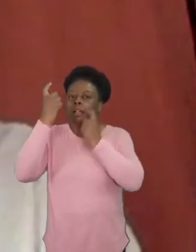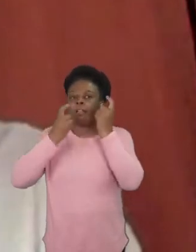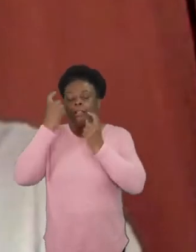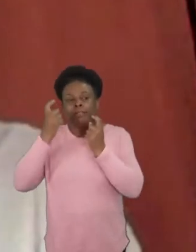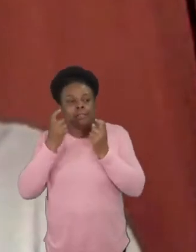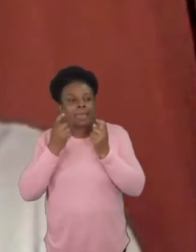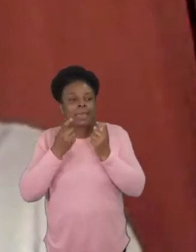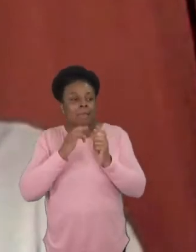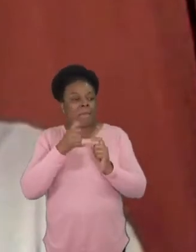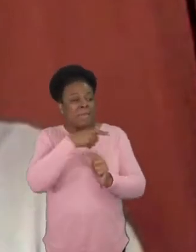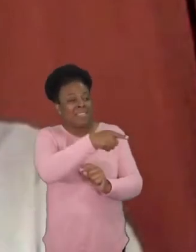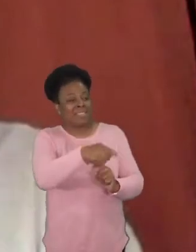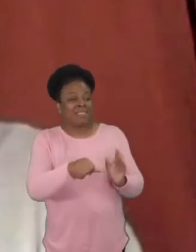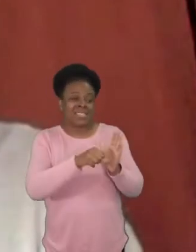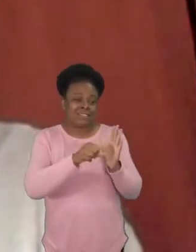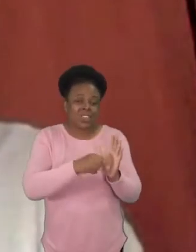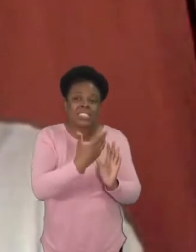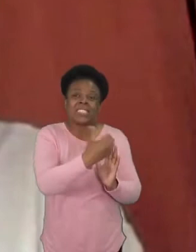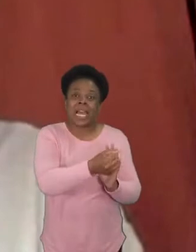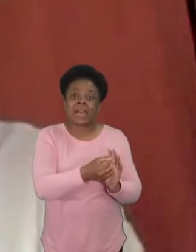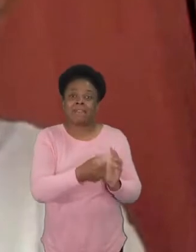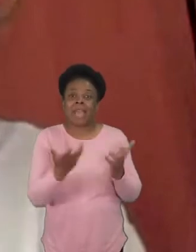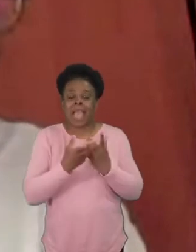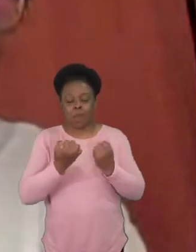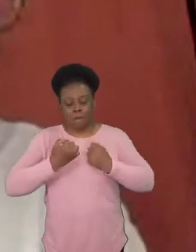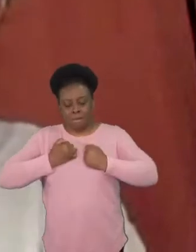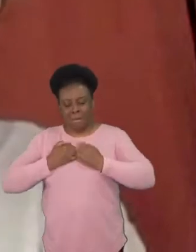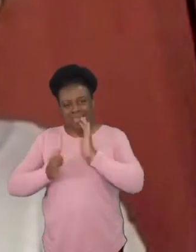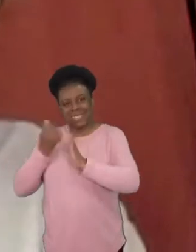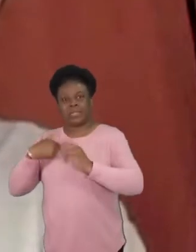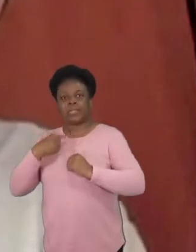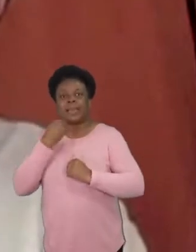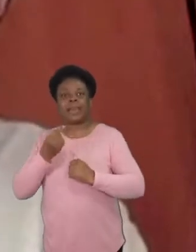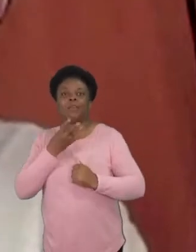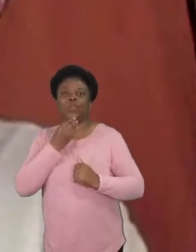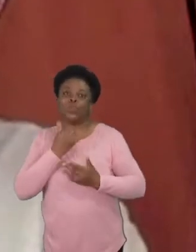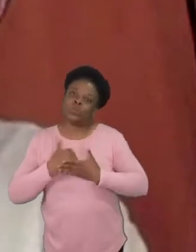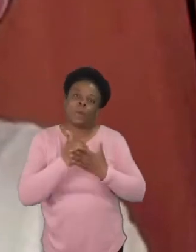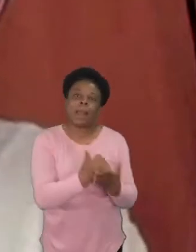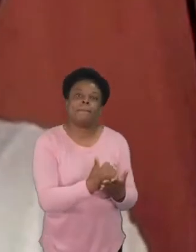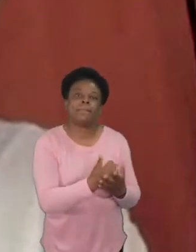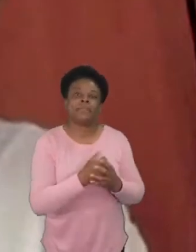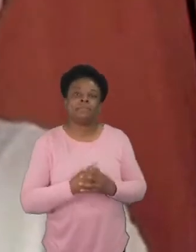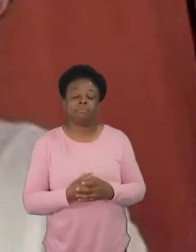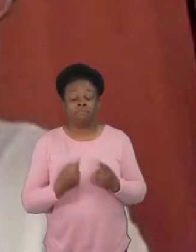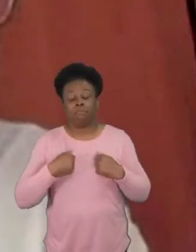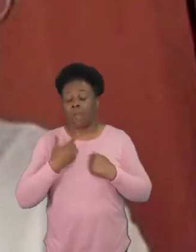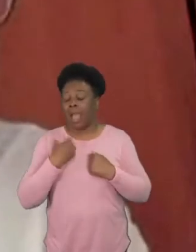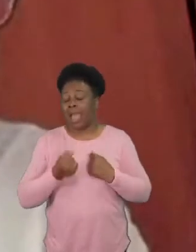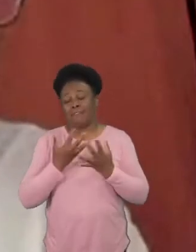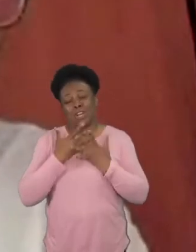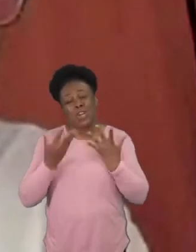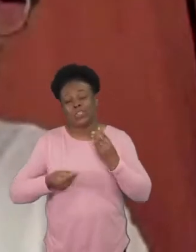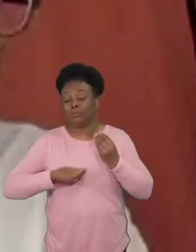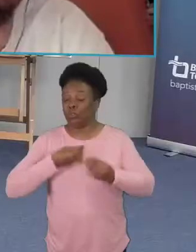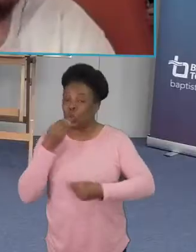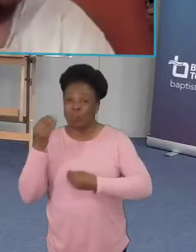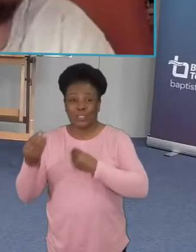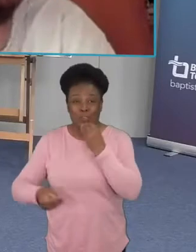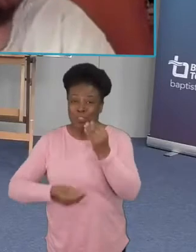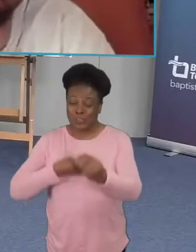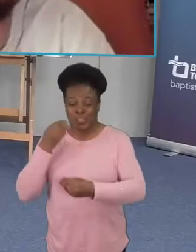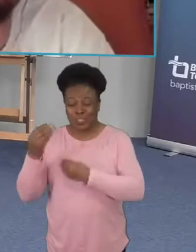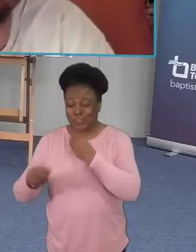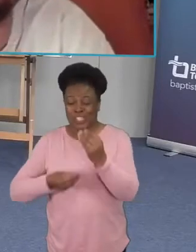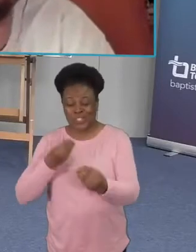be struggling to make it um and the cool thing is i've got so many stories i don't know where to start on people that i've seen do that you know